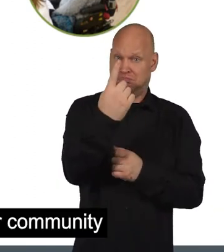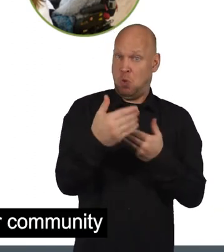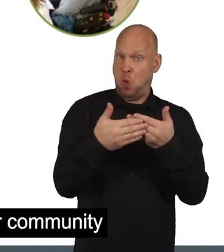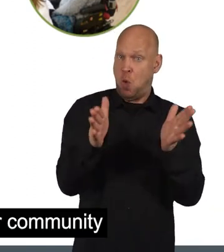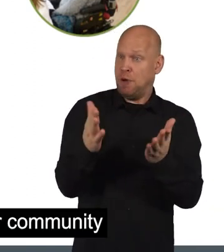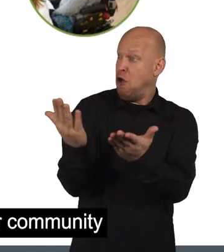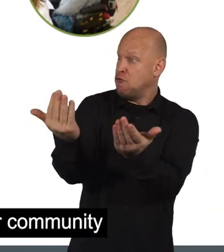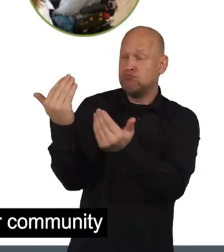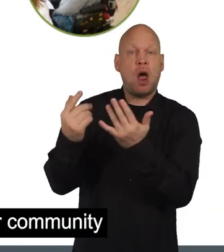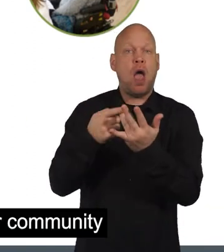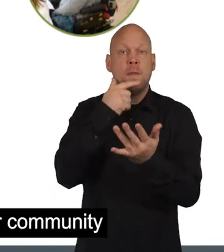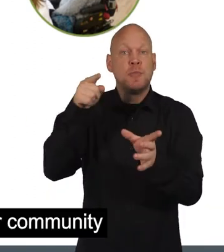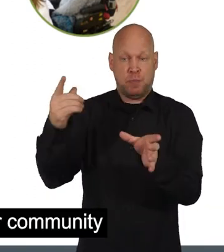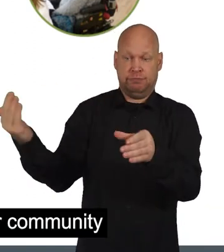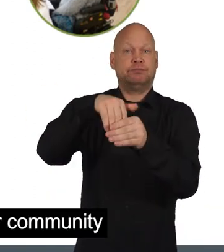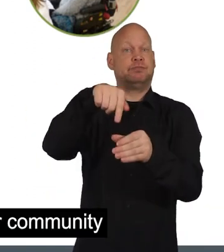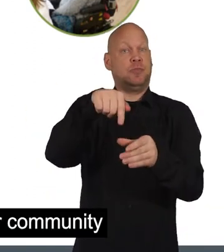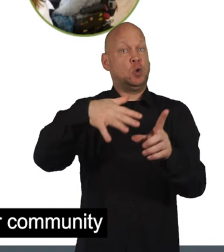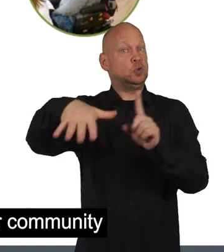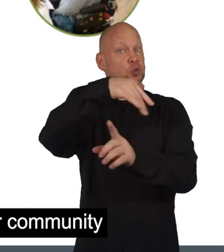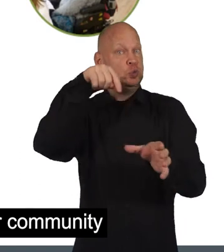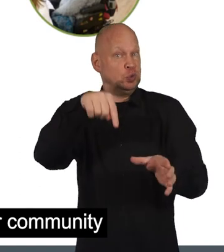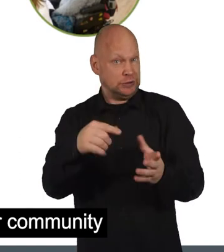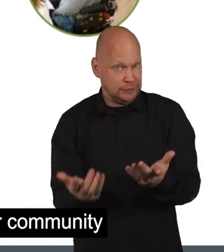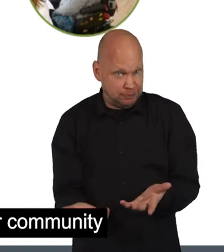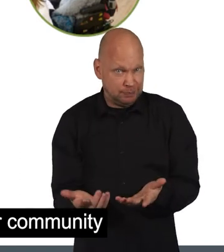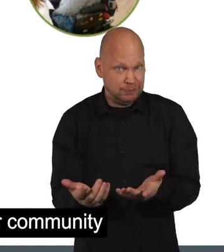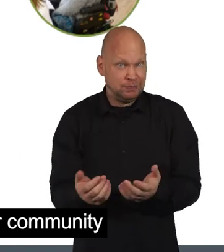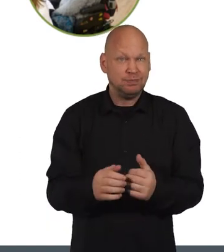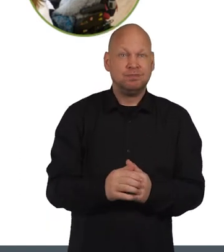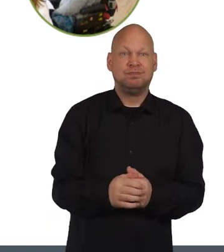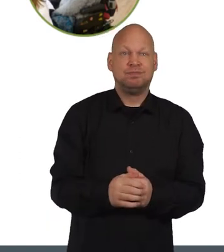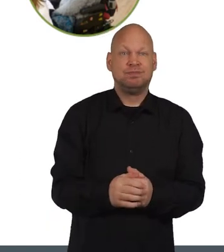You must be open to other people joining from your community.